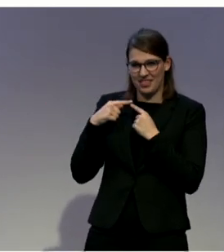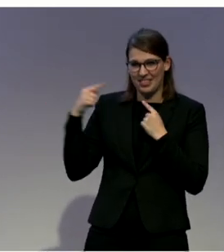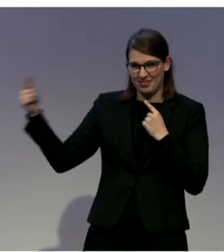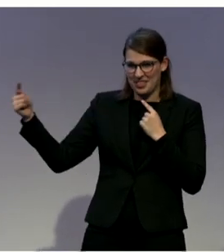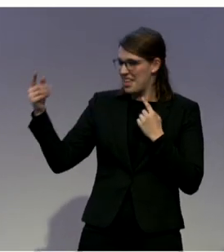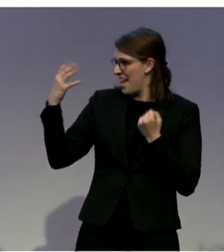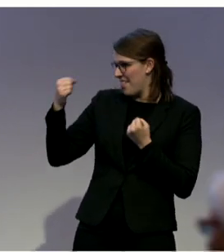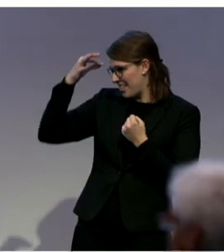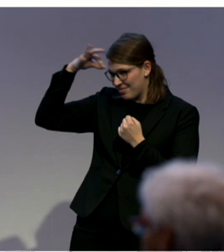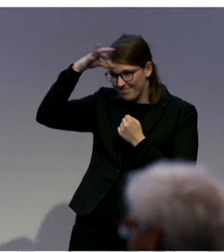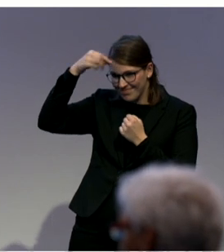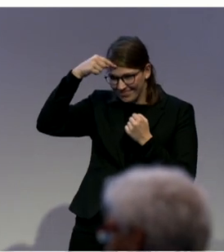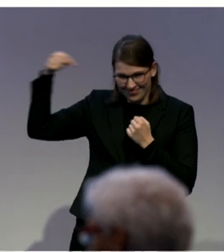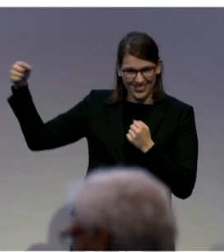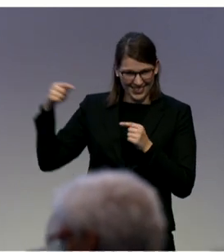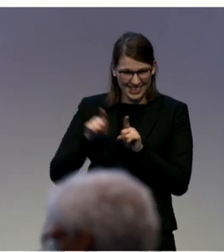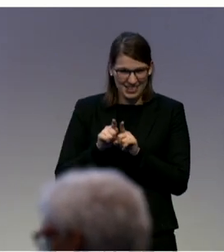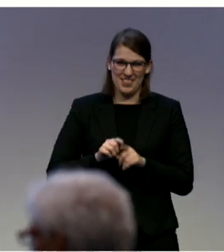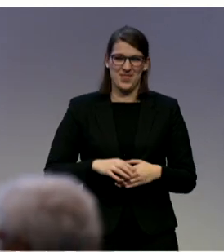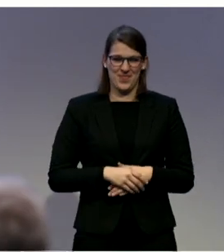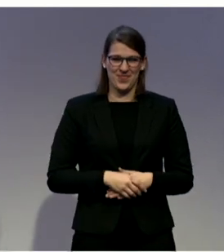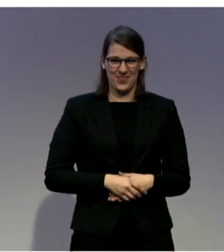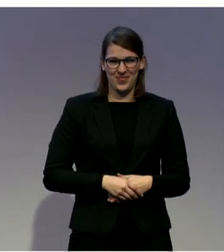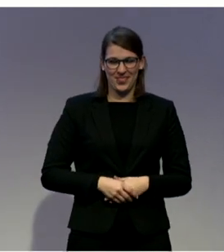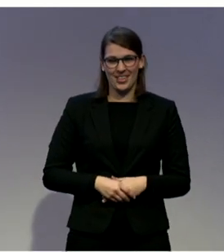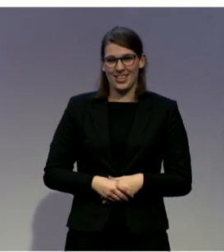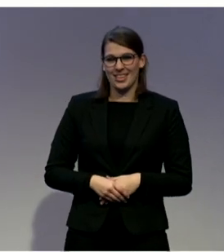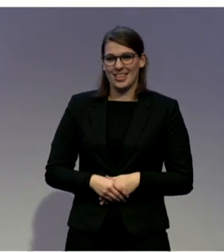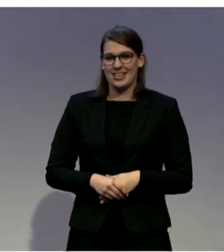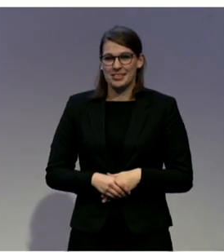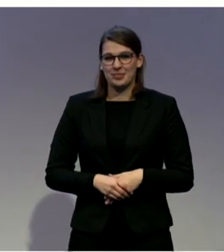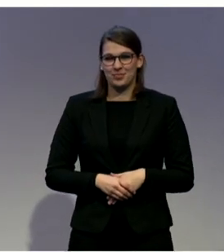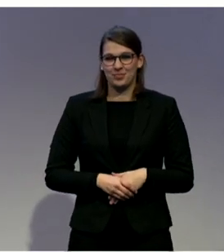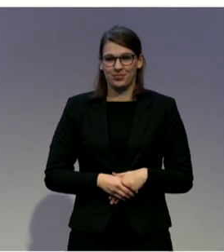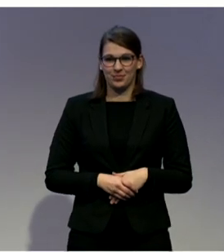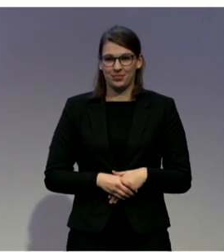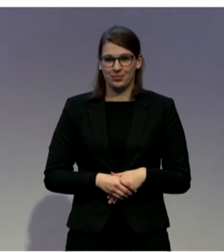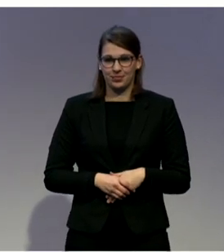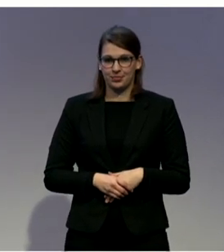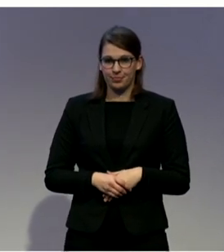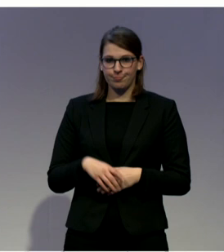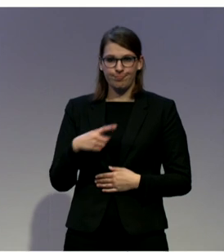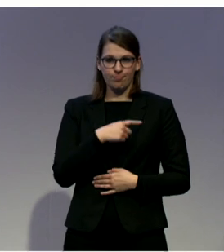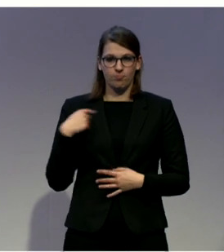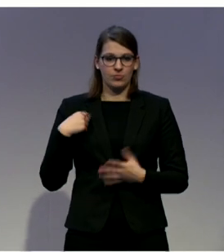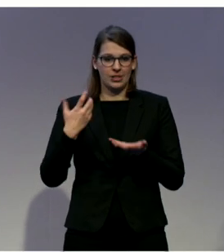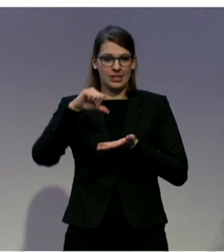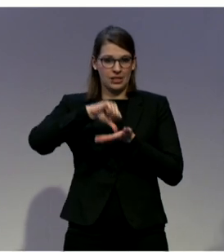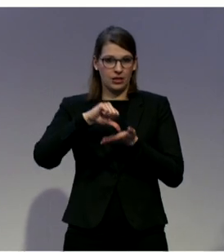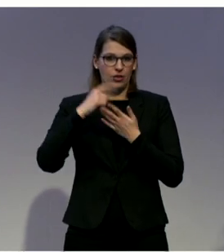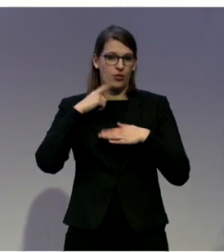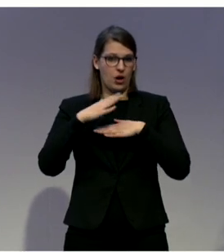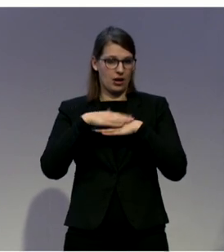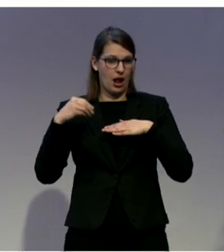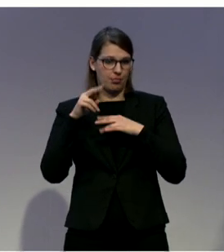of all our beneficiaries and employees from Center for Rehabilitation Zagreb